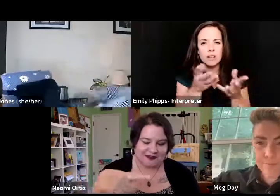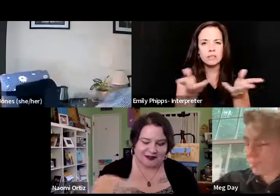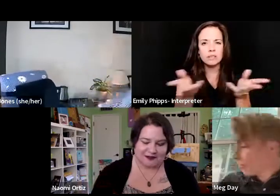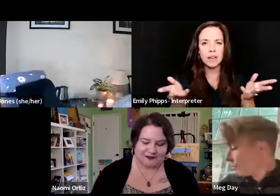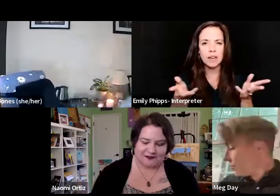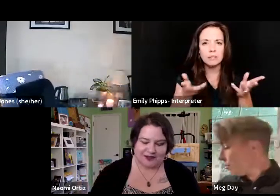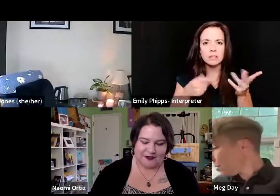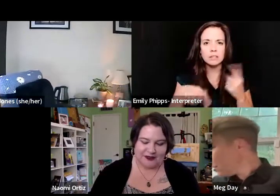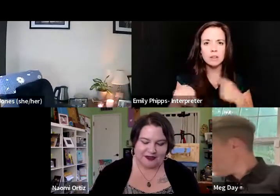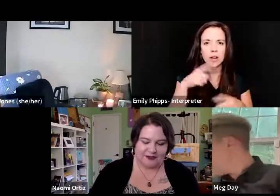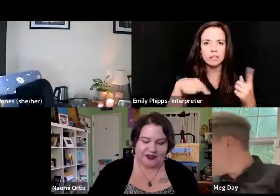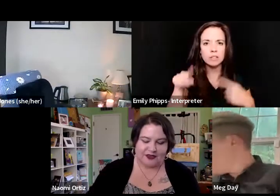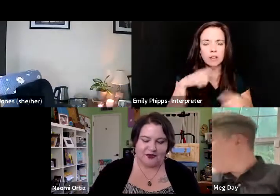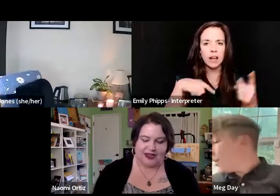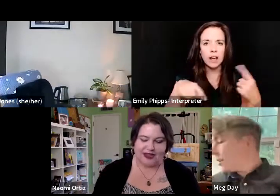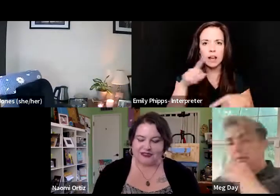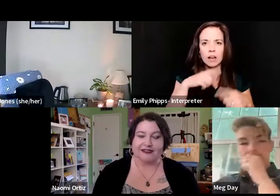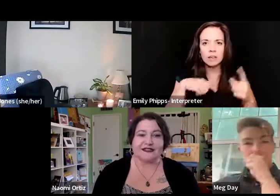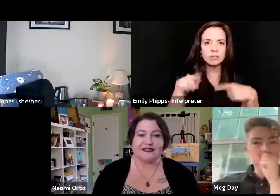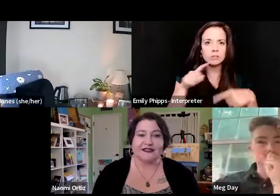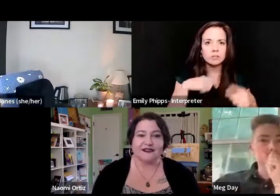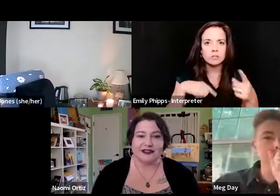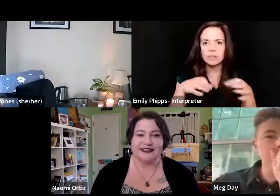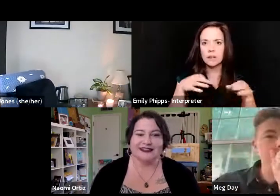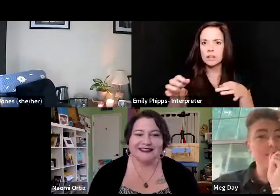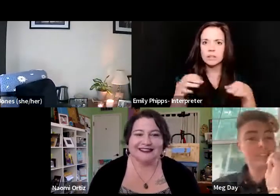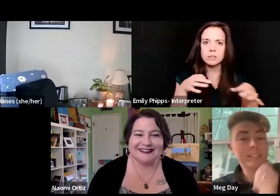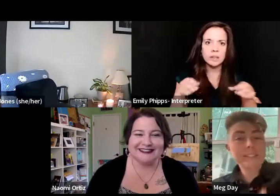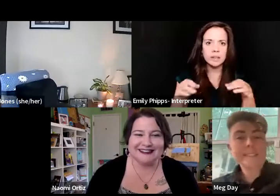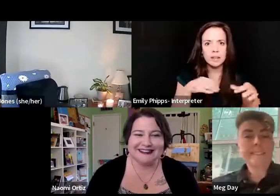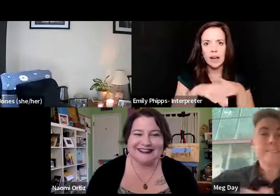around, um, about explaining what access is.